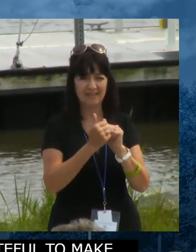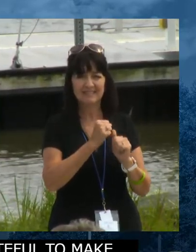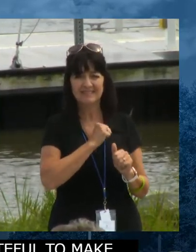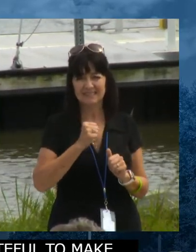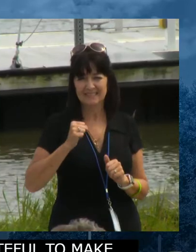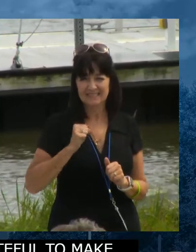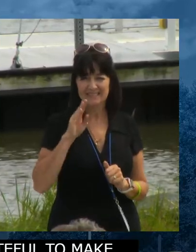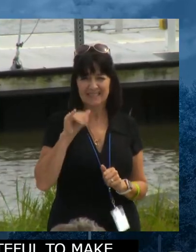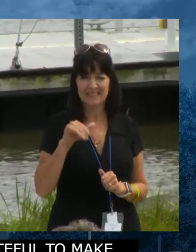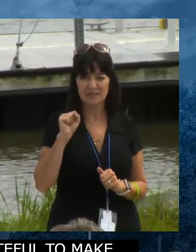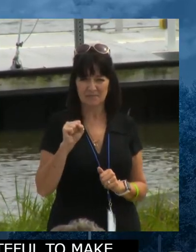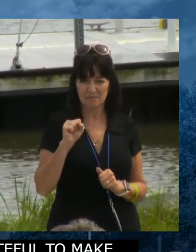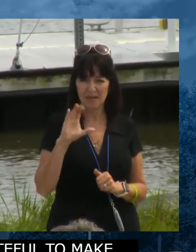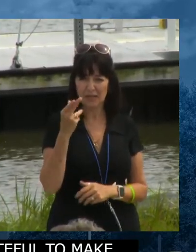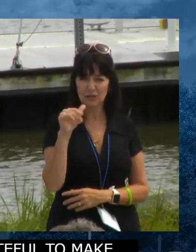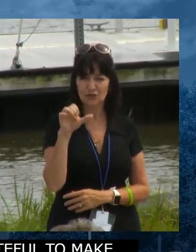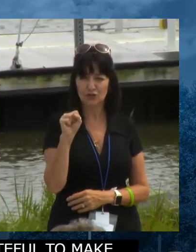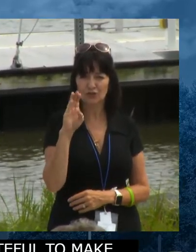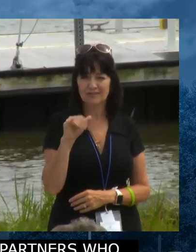Basin is here. Um,